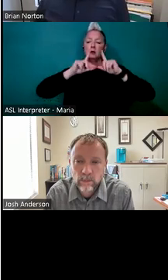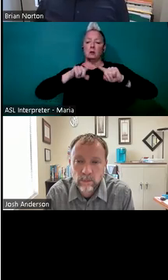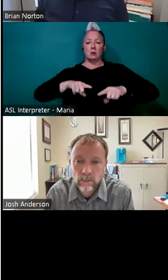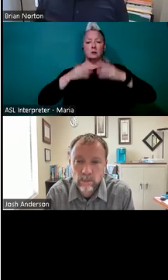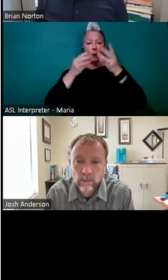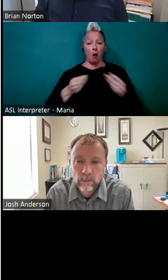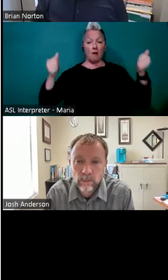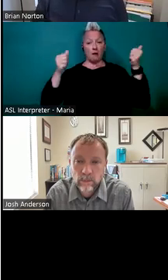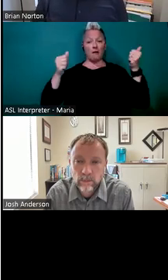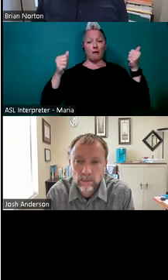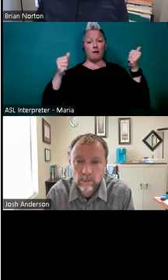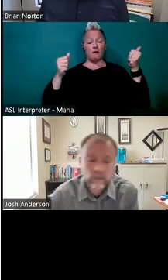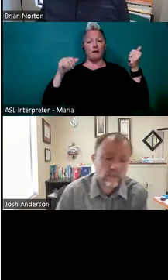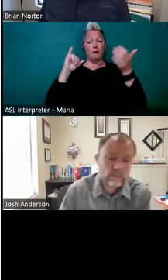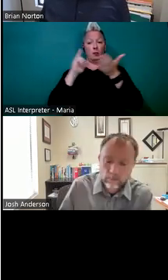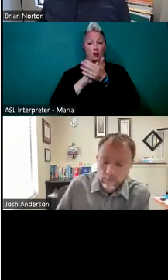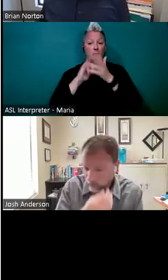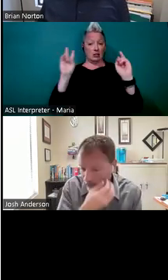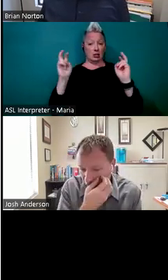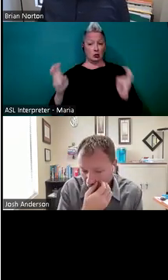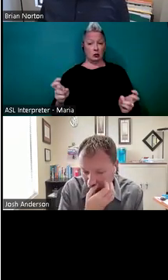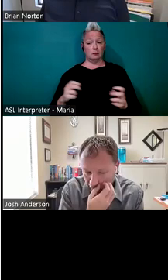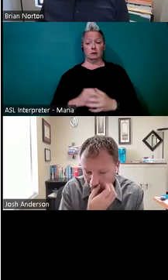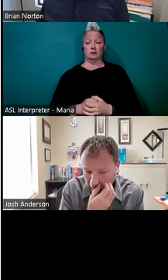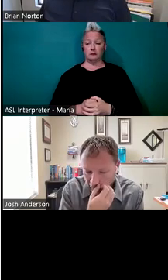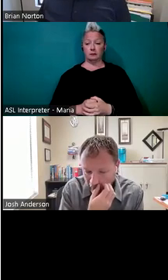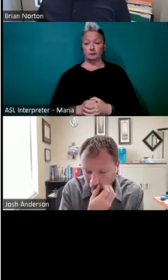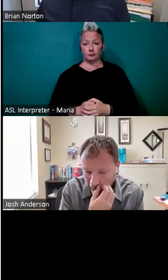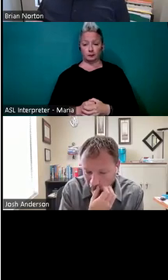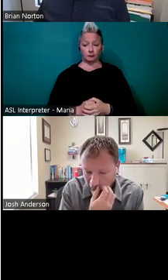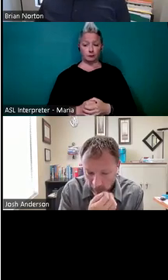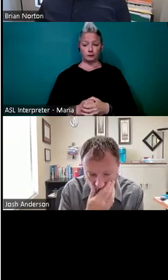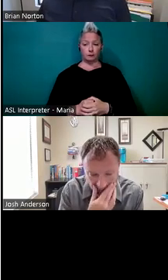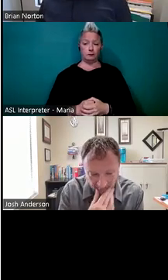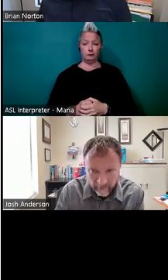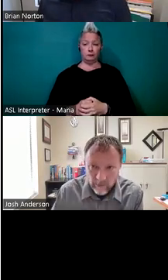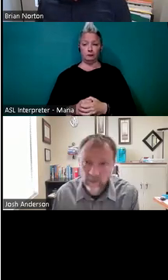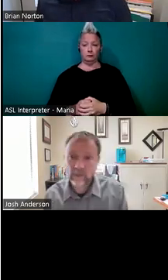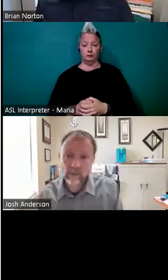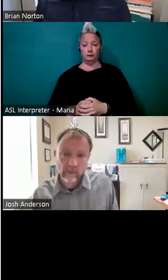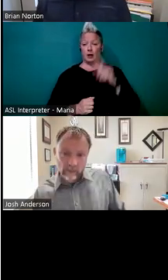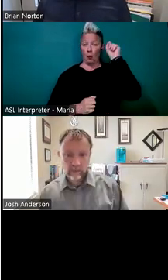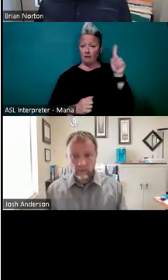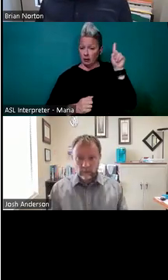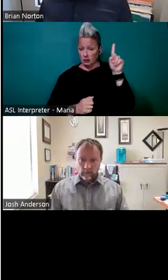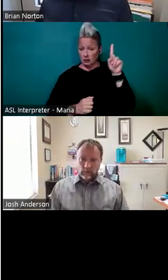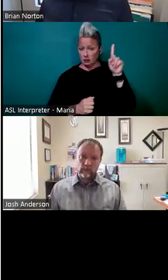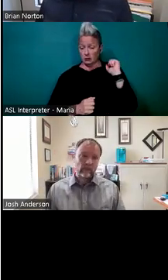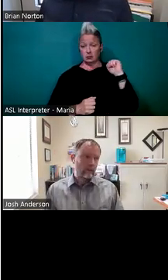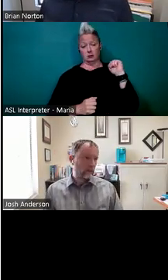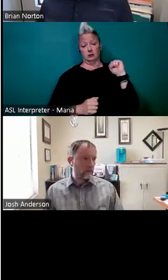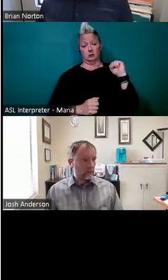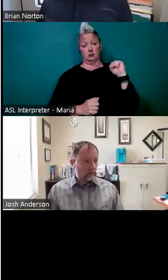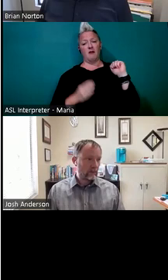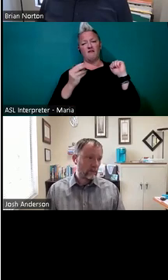to address the issues that these folks are having at their work site. so, um, however, before we jump into that, there's a couple